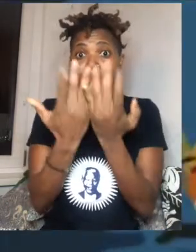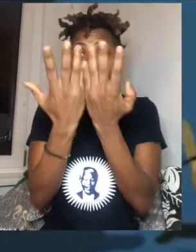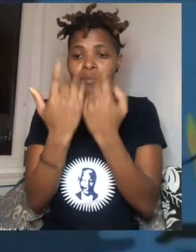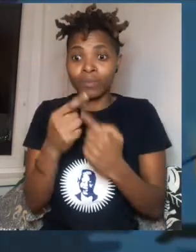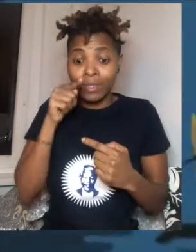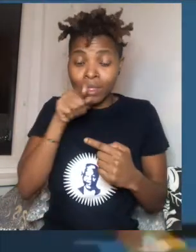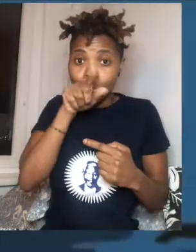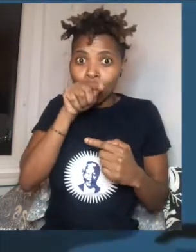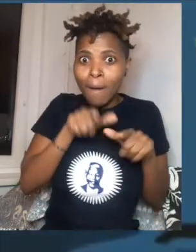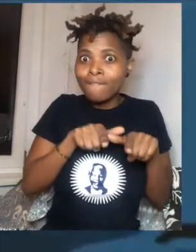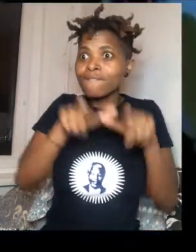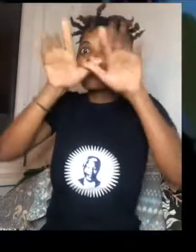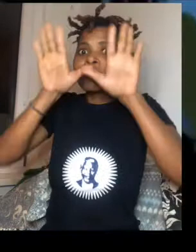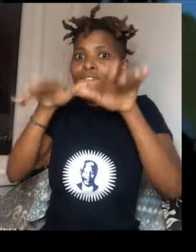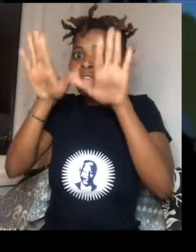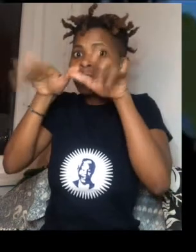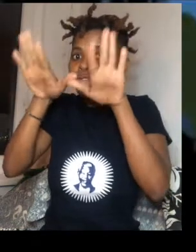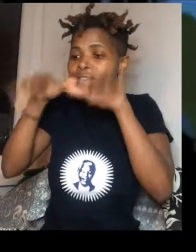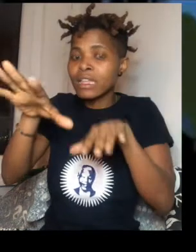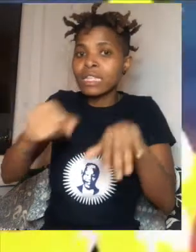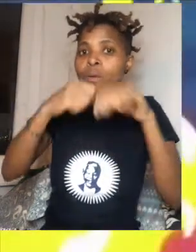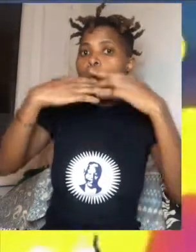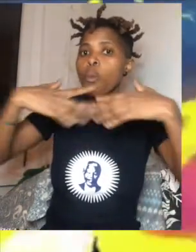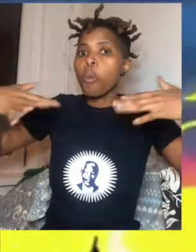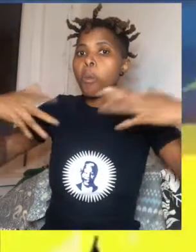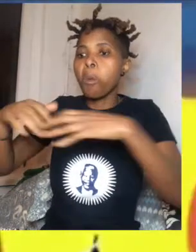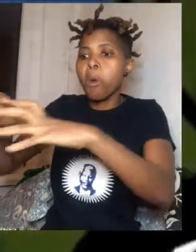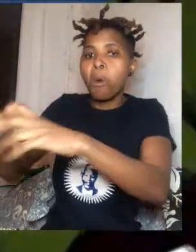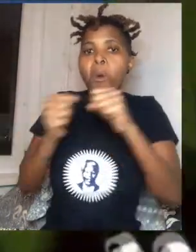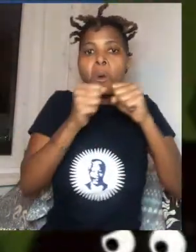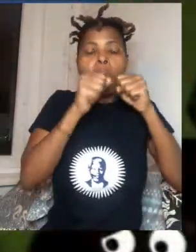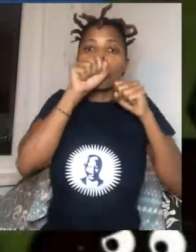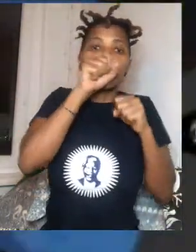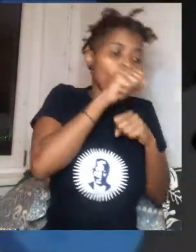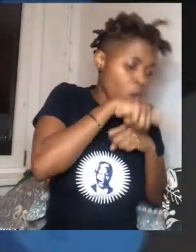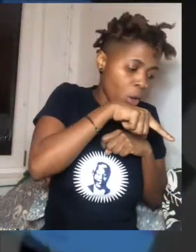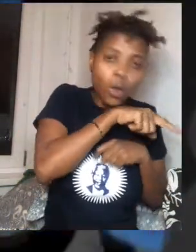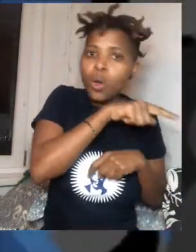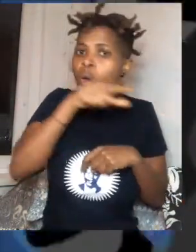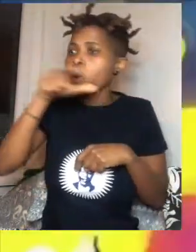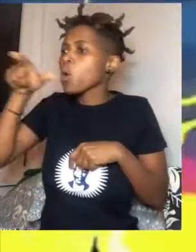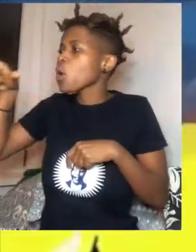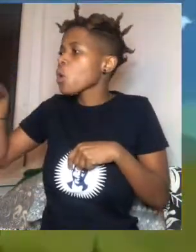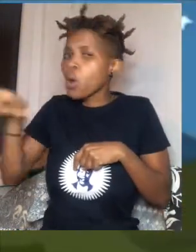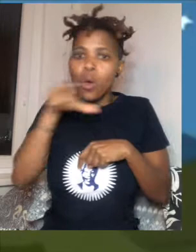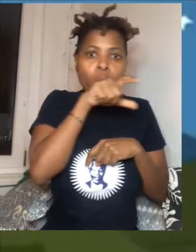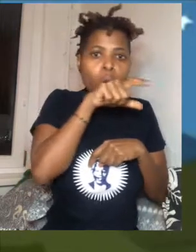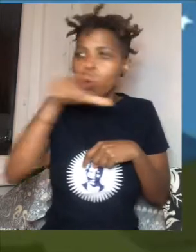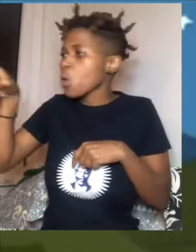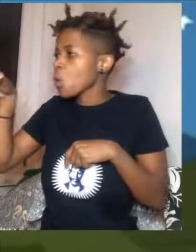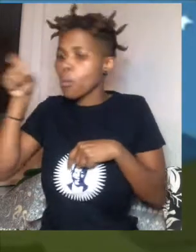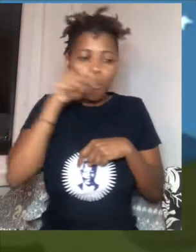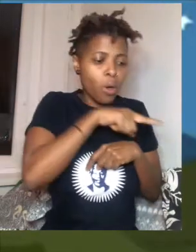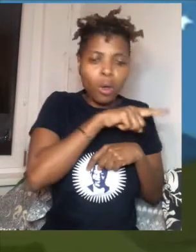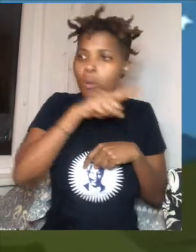stream, takes a drop of water and puts it on the fire and goes up and down, up and down, up and down as